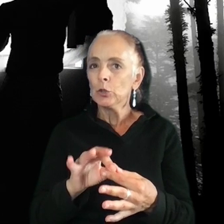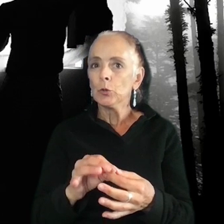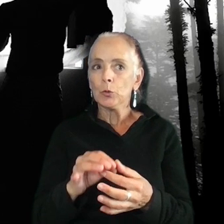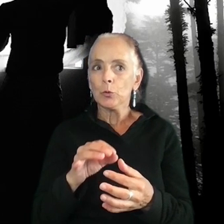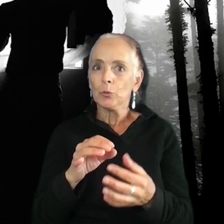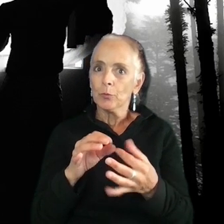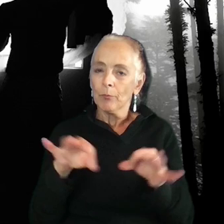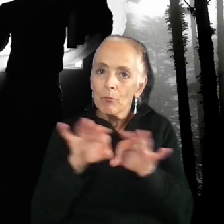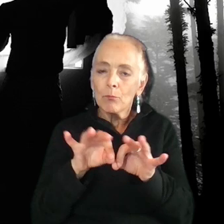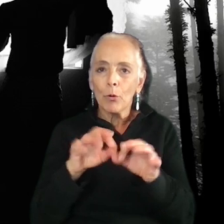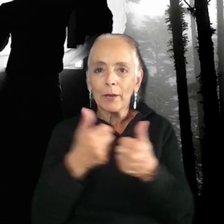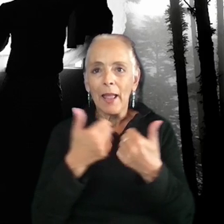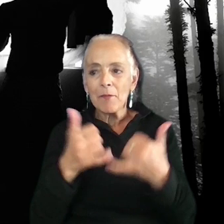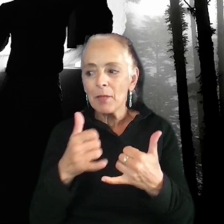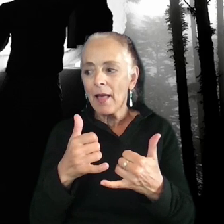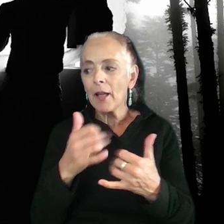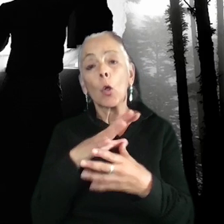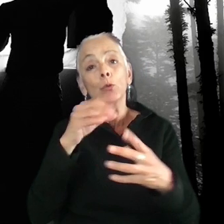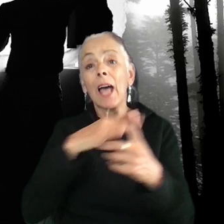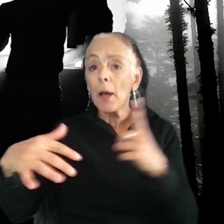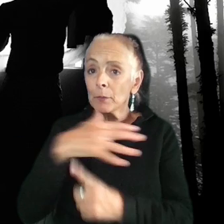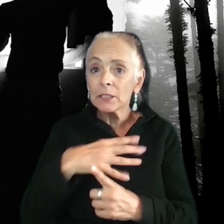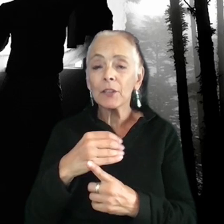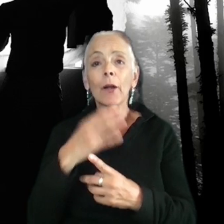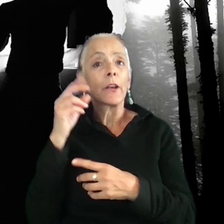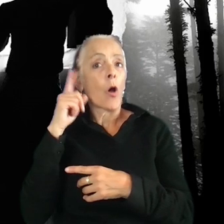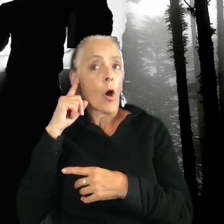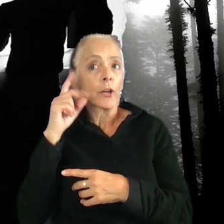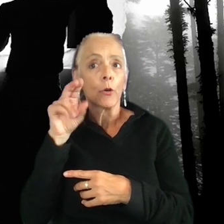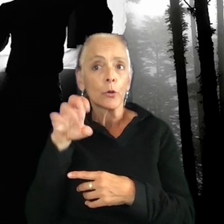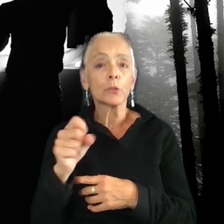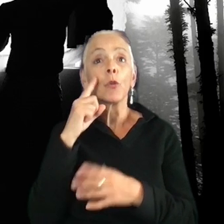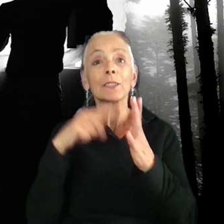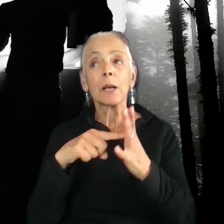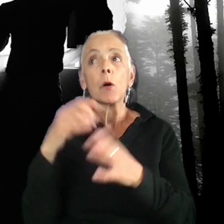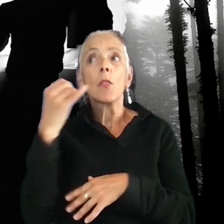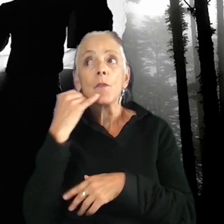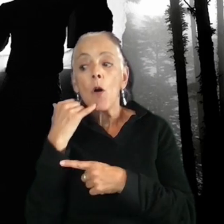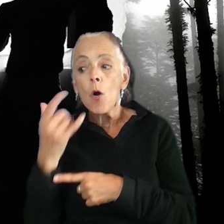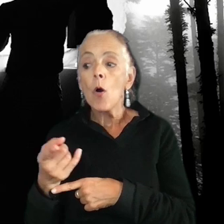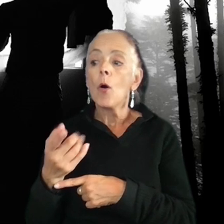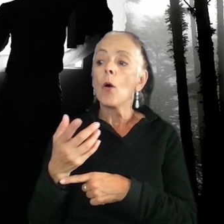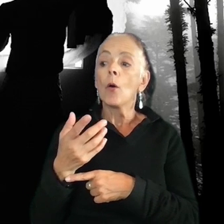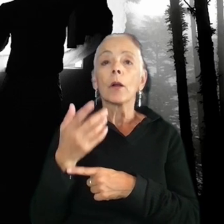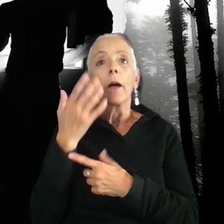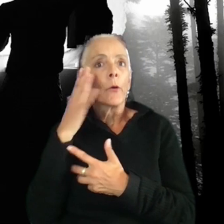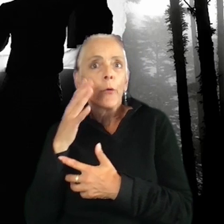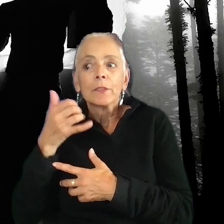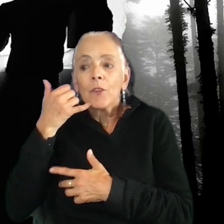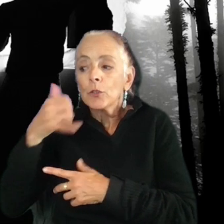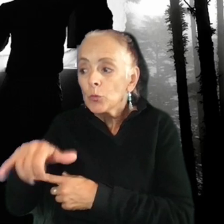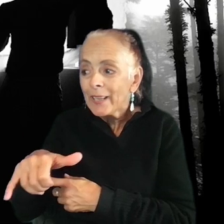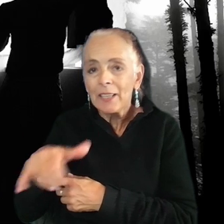does include atmosphere and caption audio cues, such as please caption the telephones. I'm deaf, I don't know if the phone is ringing, so please